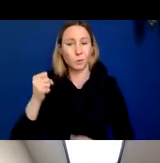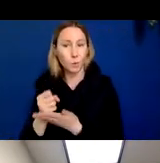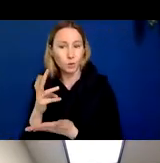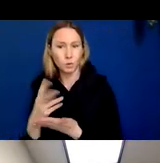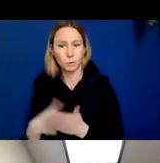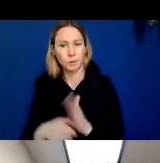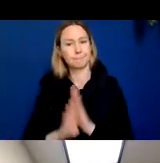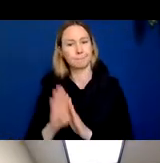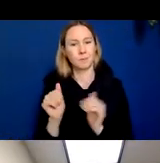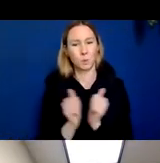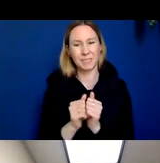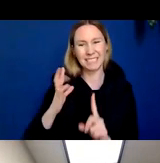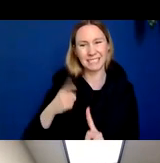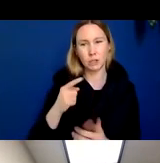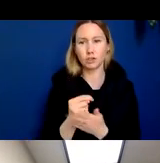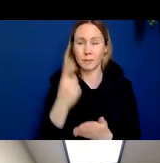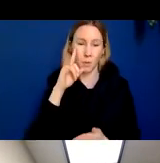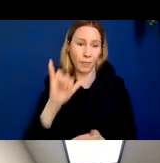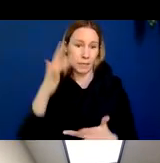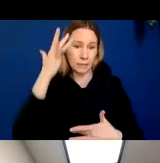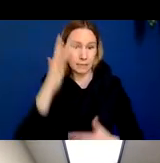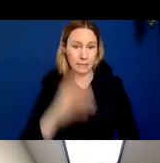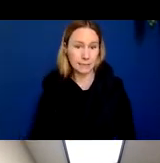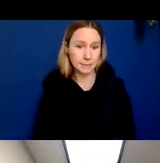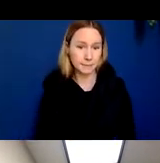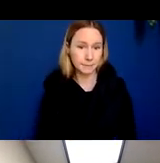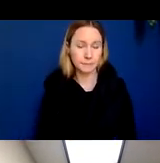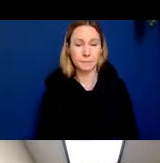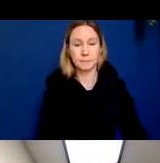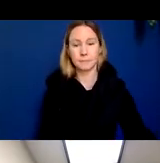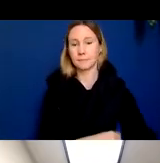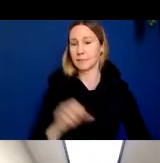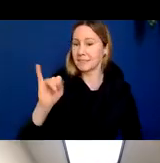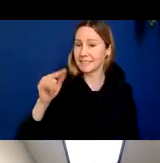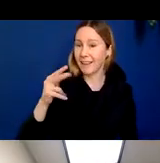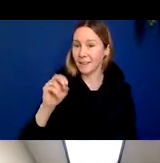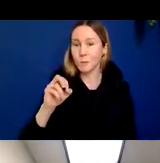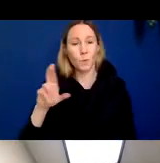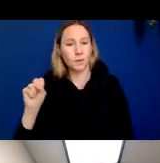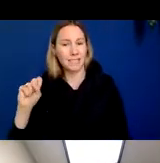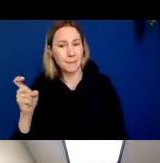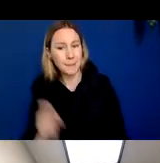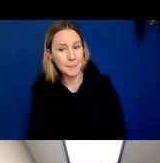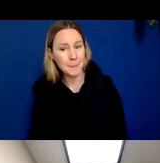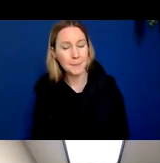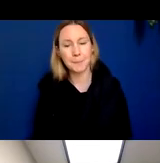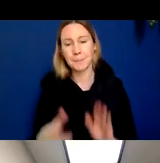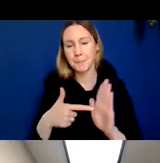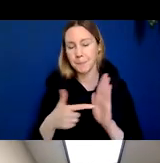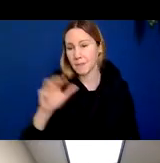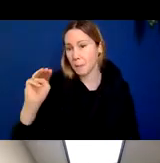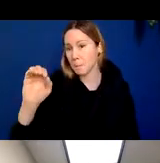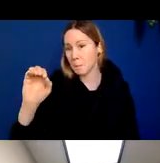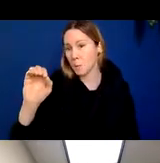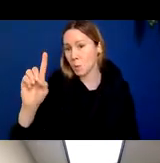treatments. As well as, you know, signs, sign or symptoms specific treatments, things like, you know, mood changes, for